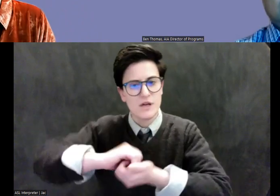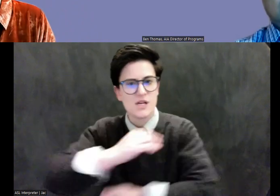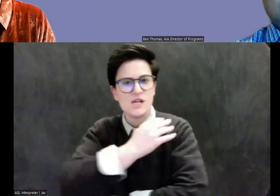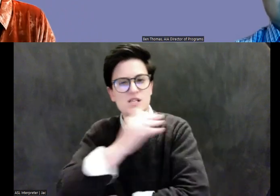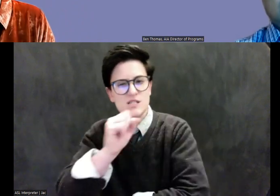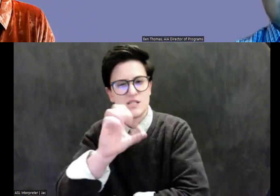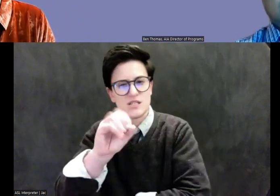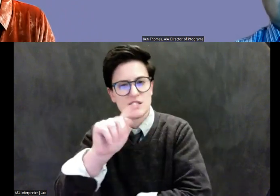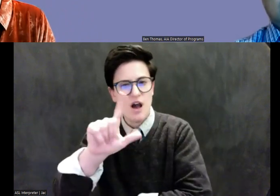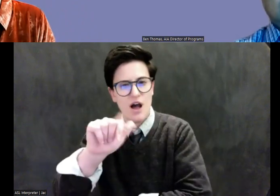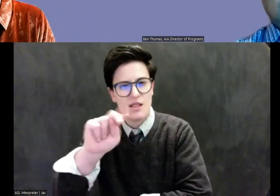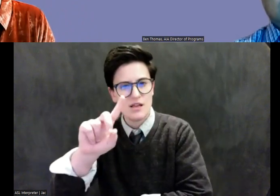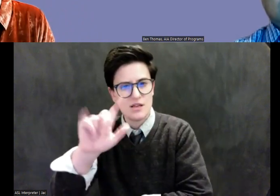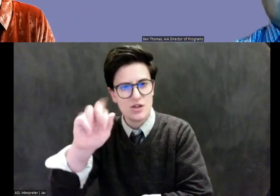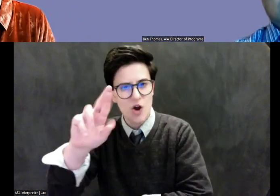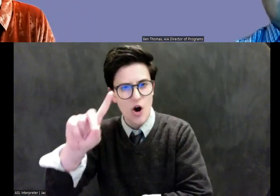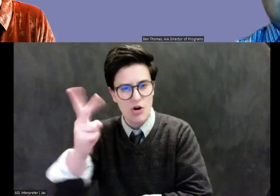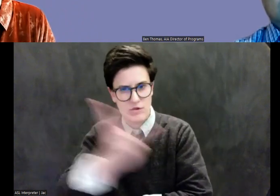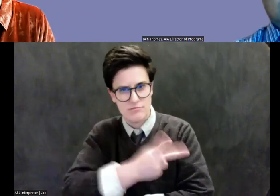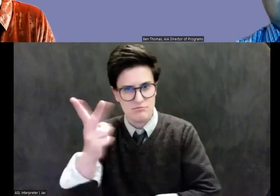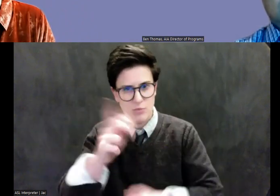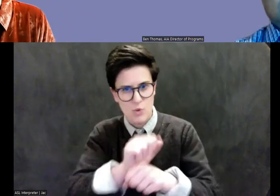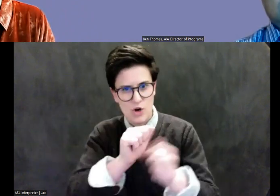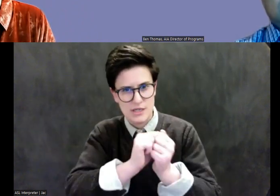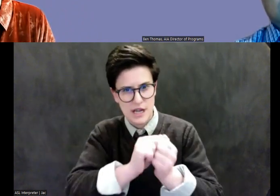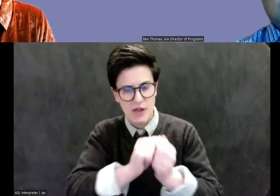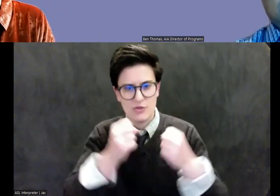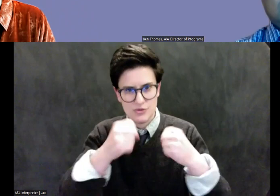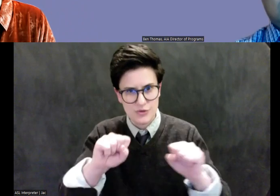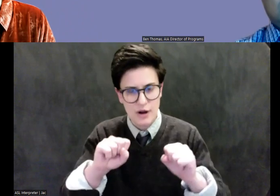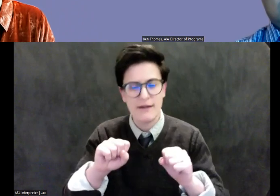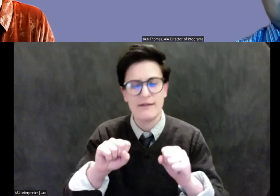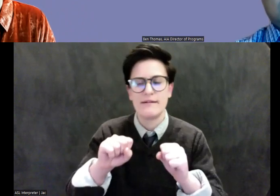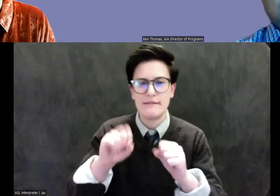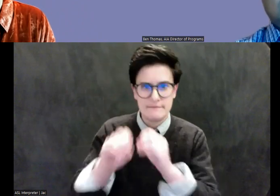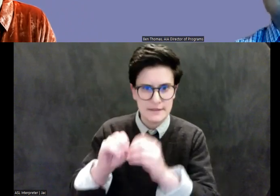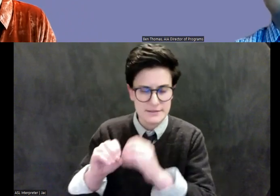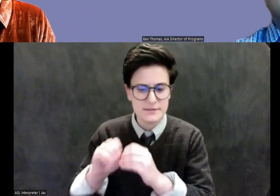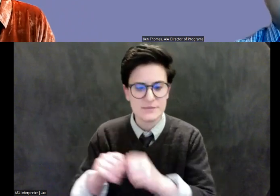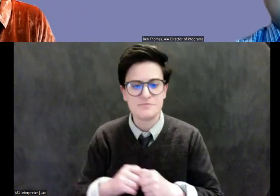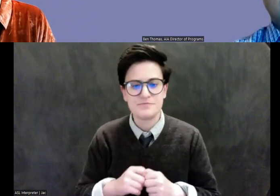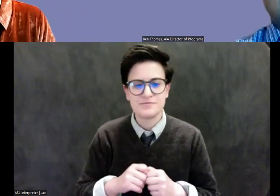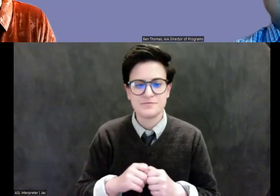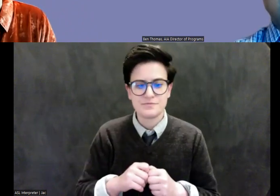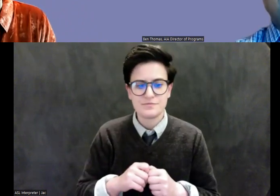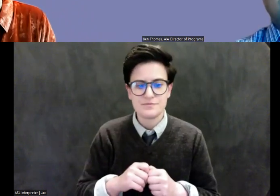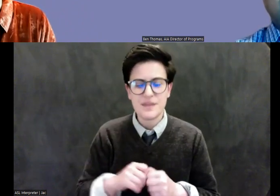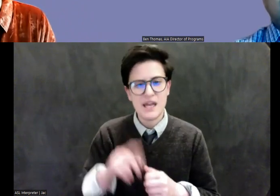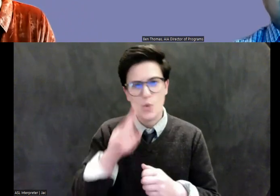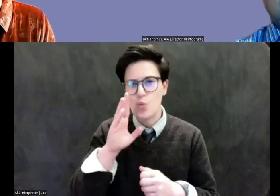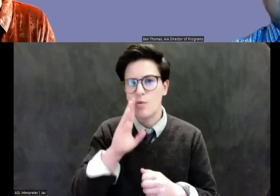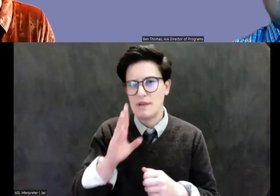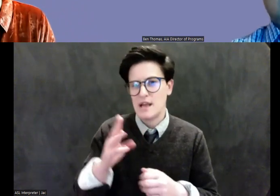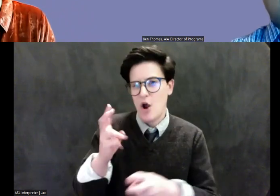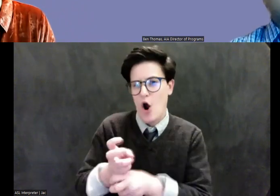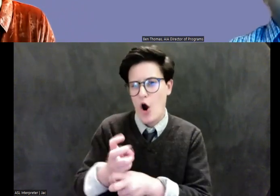been very, very difficult to, to sell that material given, um, the information that had come out. Um, so sorry, refresh me about